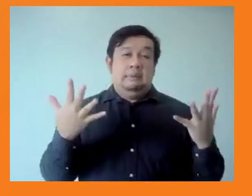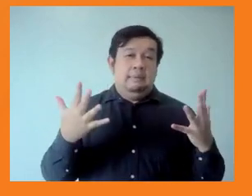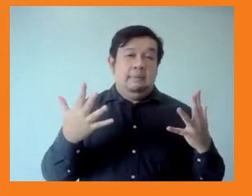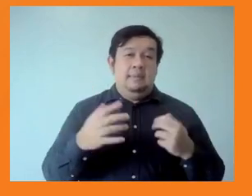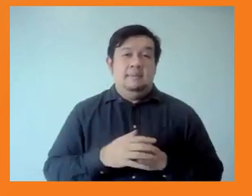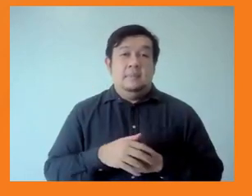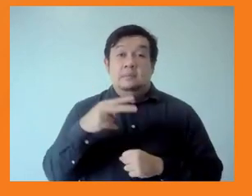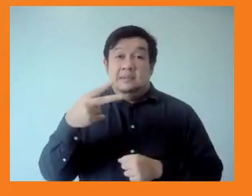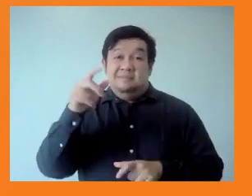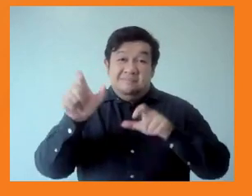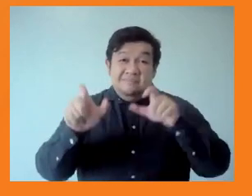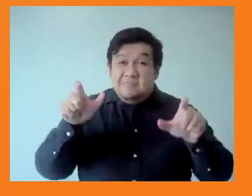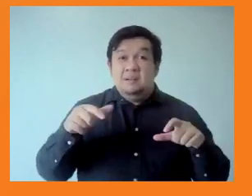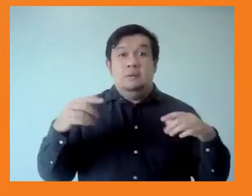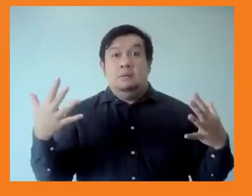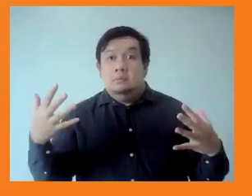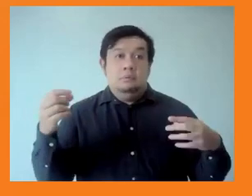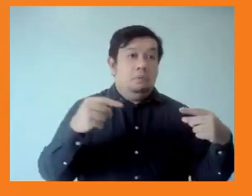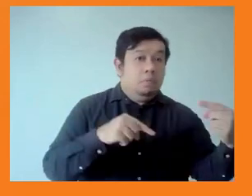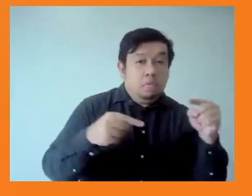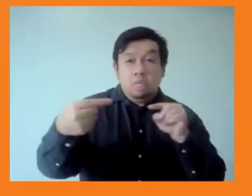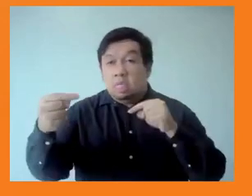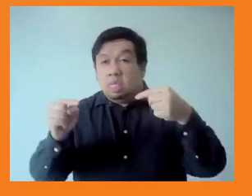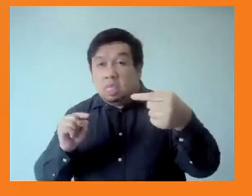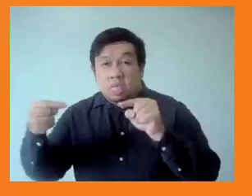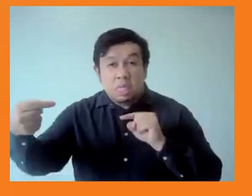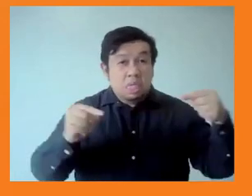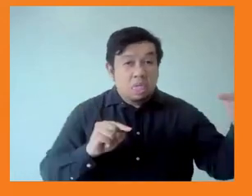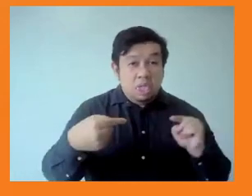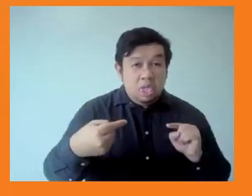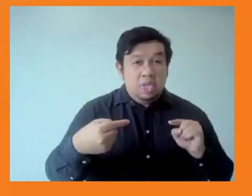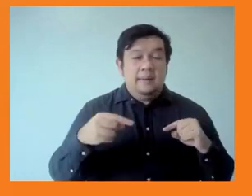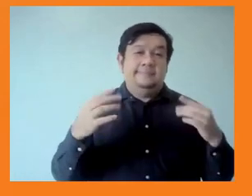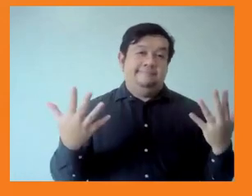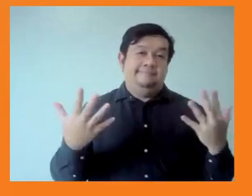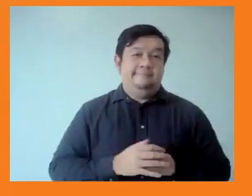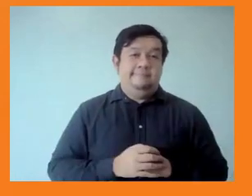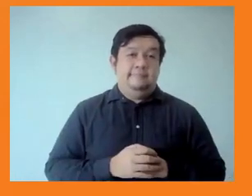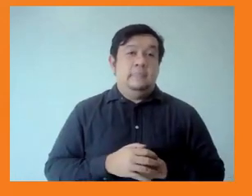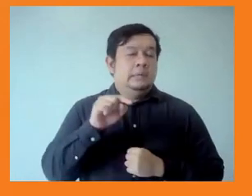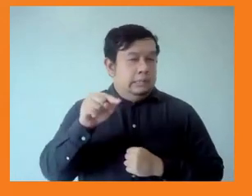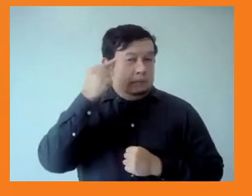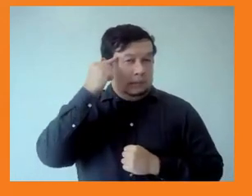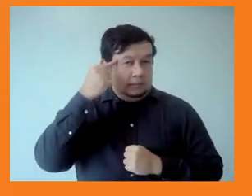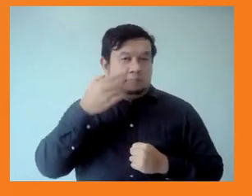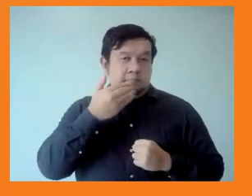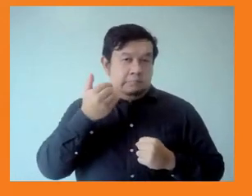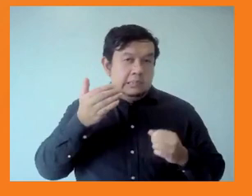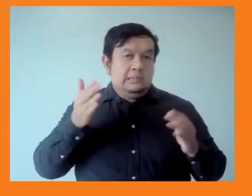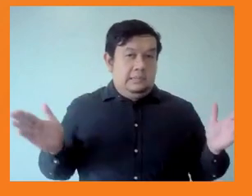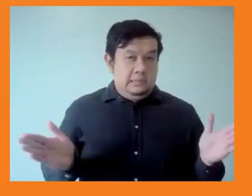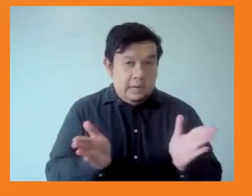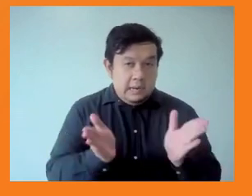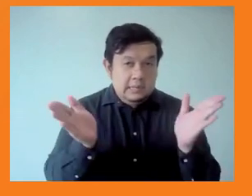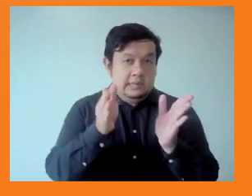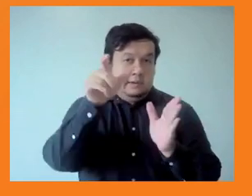our public officials. It measures neither wit nor our courage, neither our wisdom, nor our learning, neither our compassion, nor our